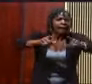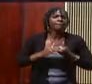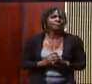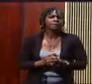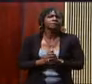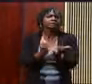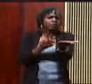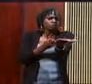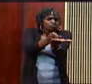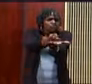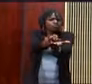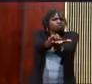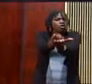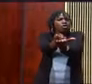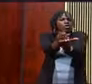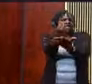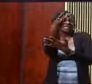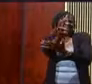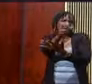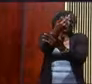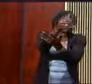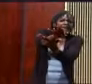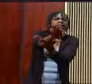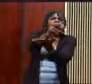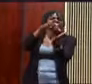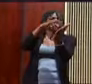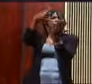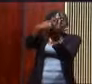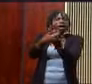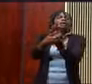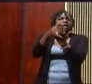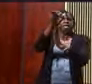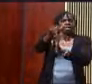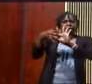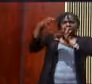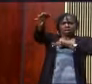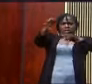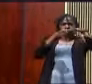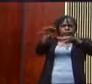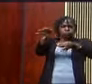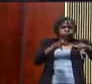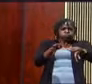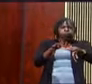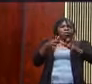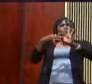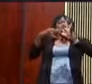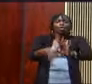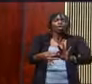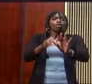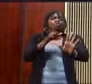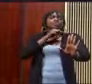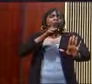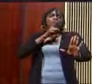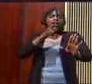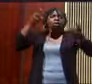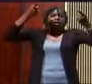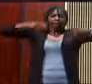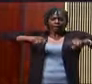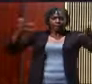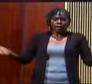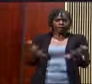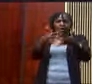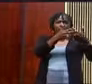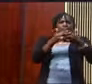Tell the truth about the 1619 Project that tells the truth about the reality that America